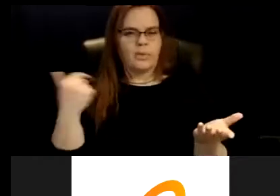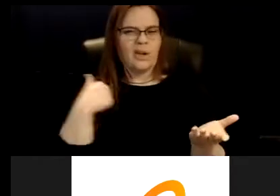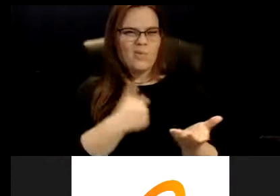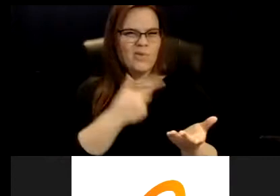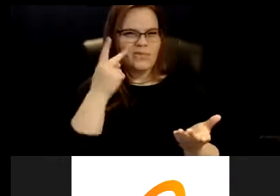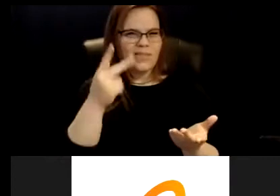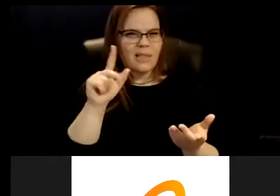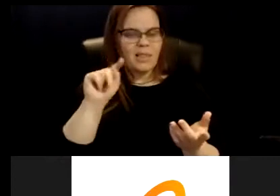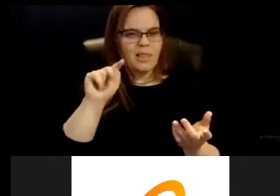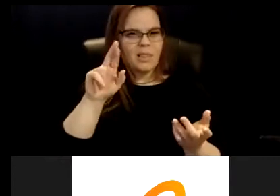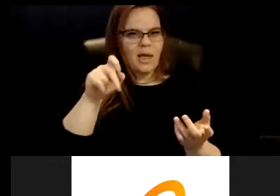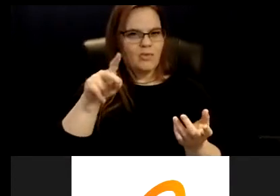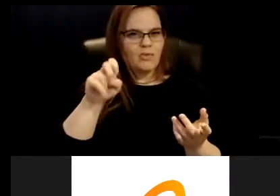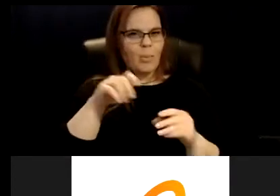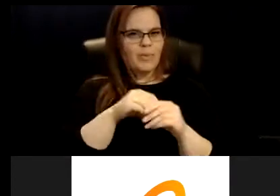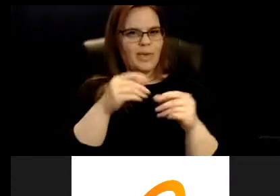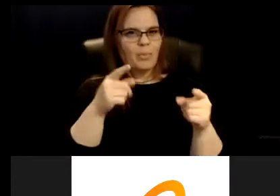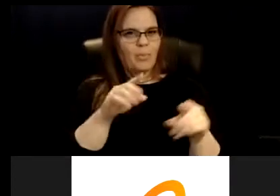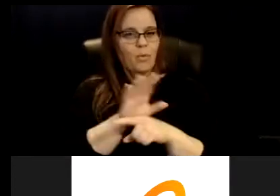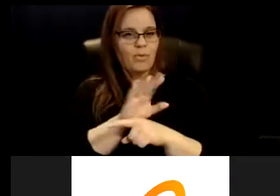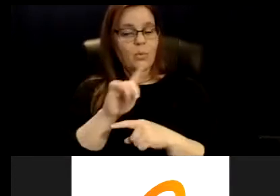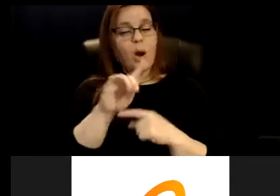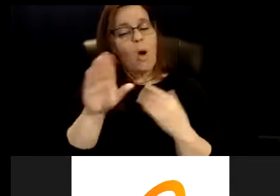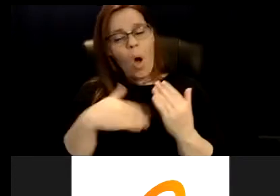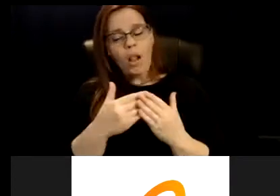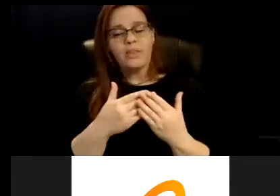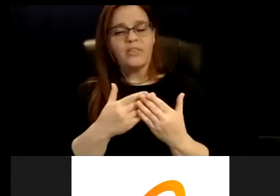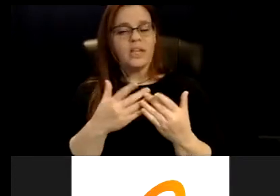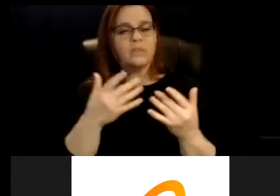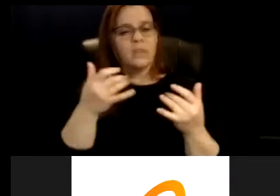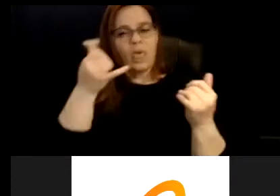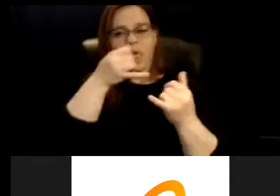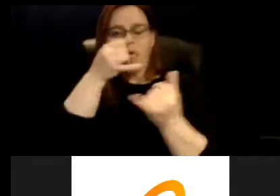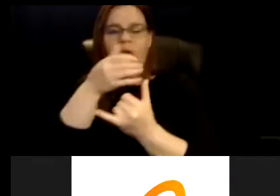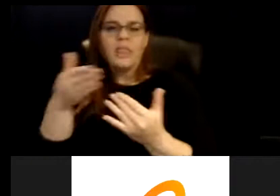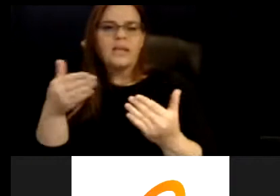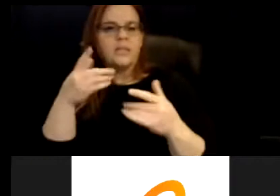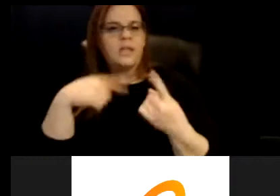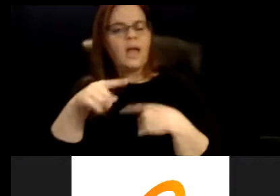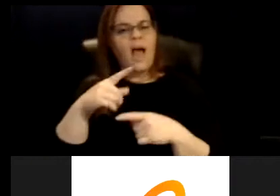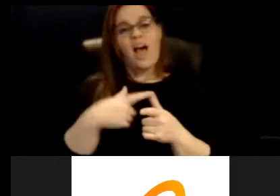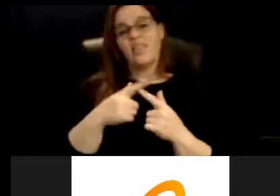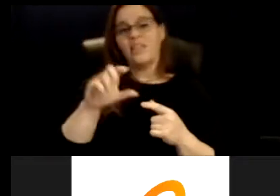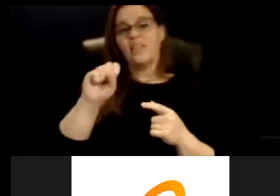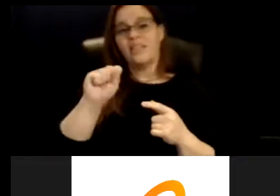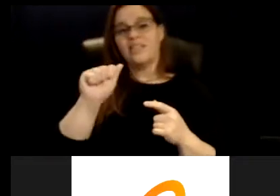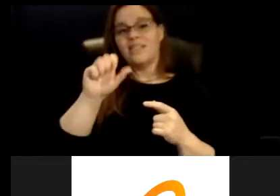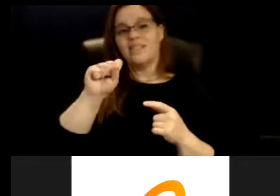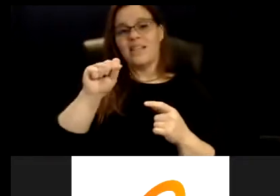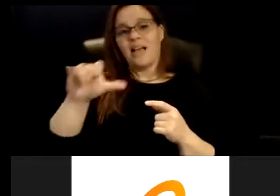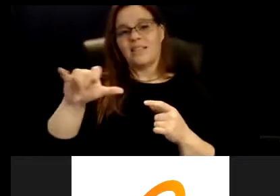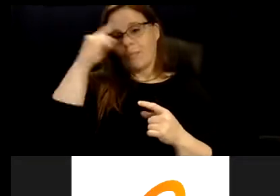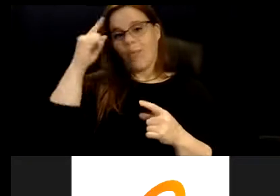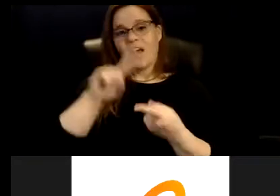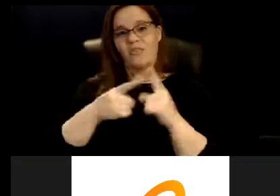where, you know, there's all of these shenanigans coming around and then the sassy Black friend comes and fixes everything in the end.